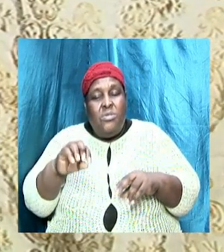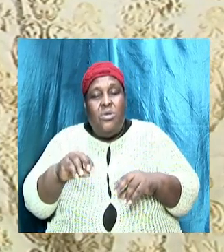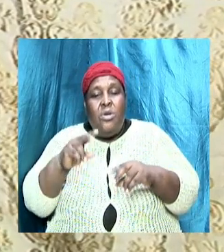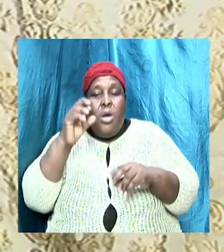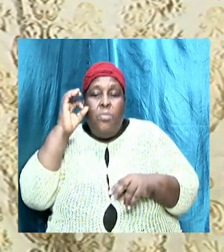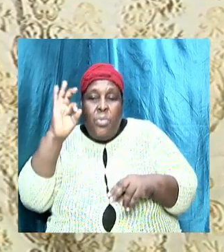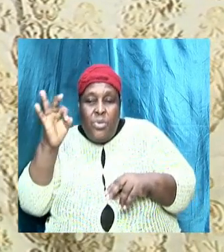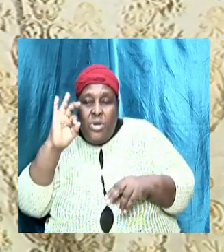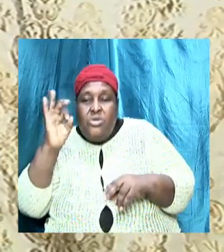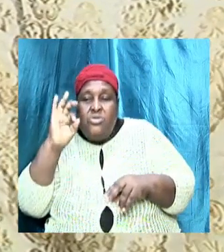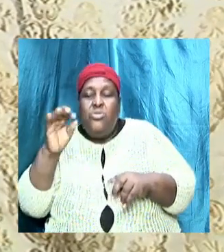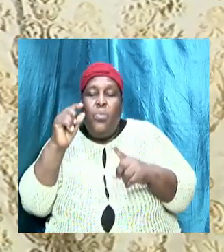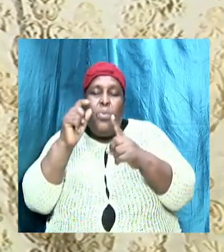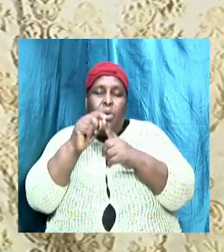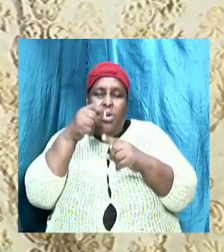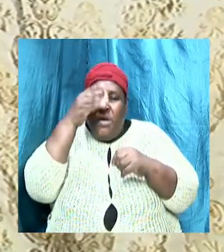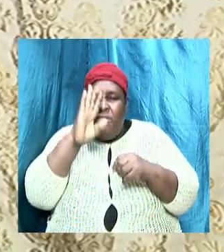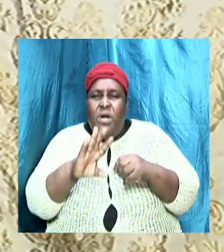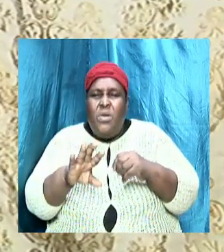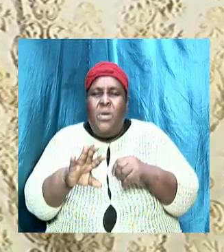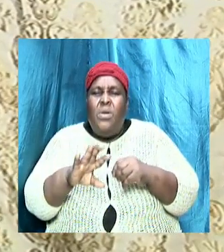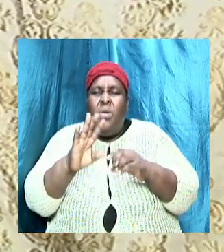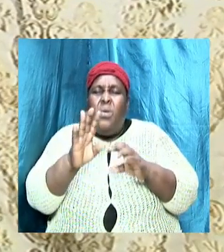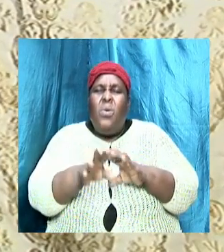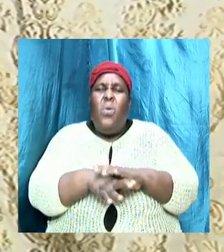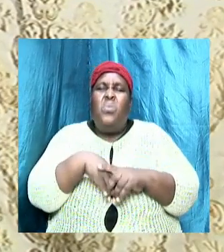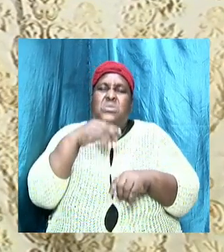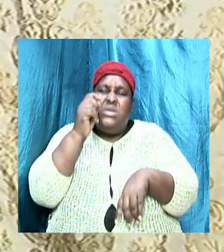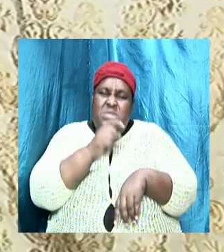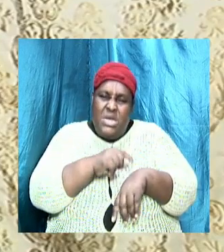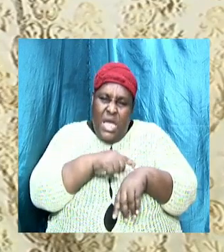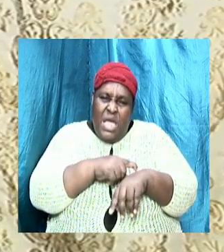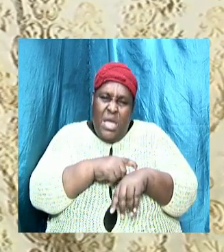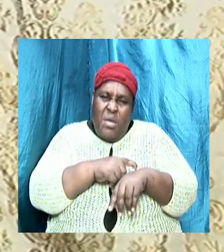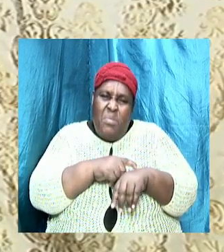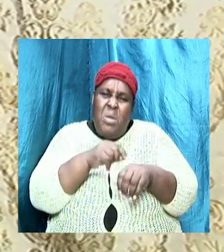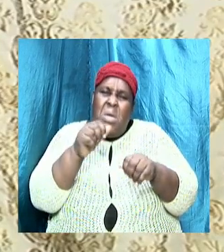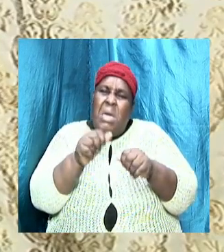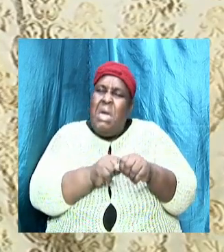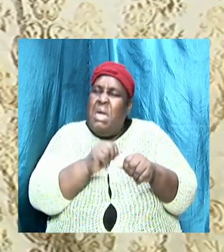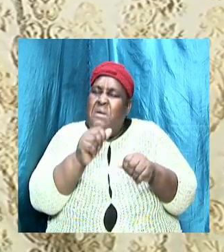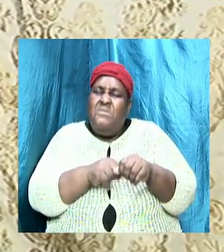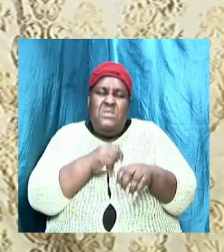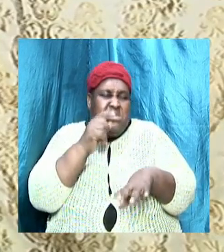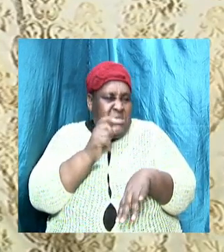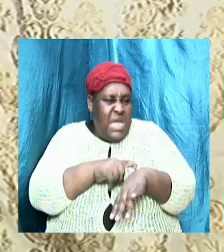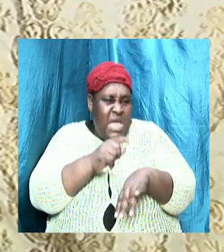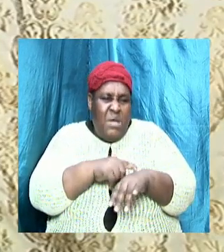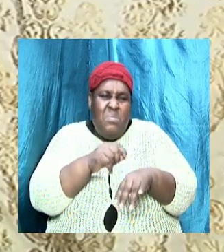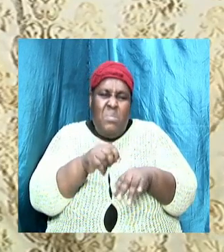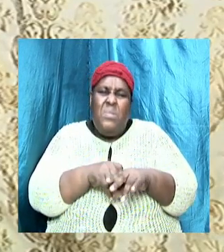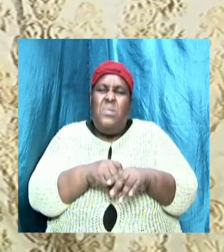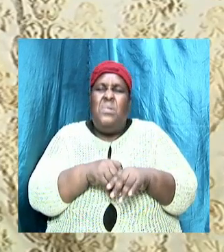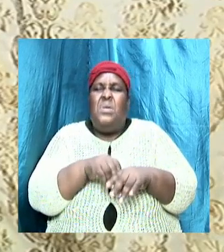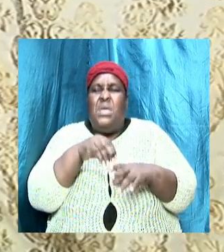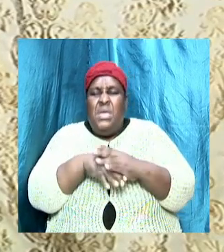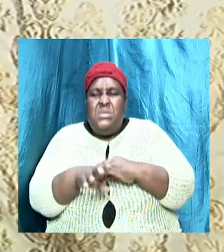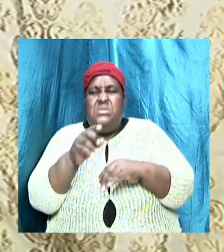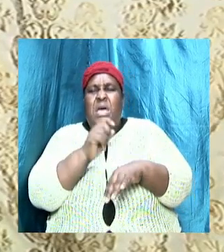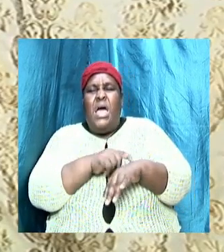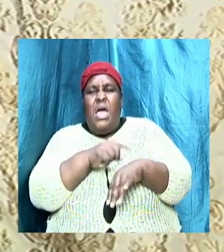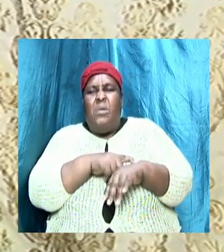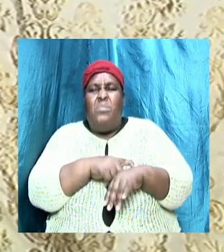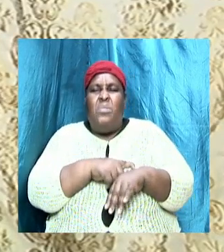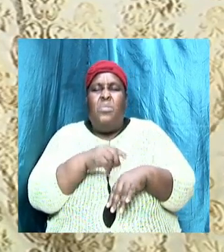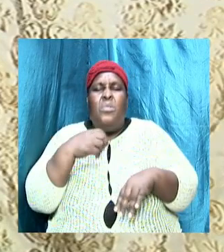responsibility is to present the gospel as teachers and preachers and witnesses our responsibility is to